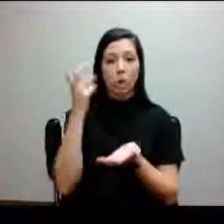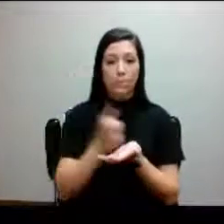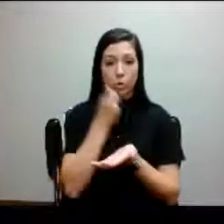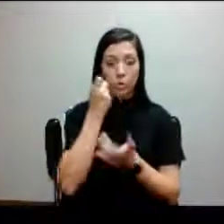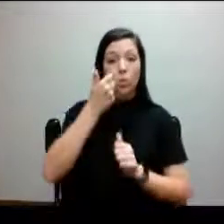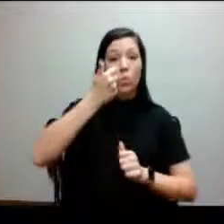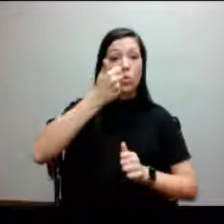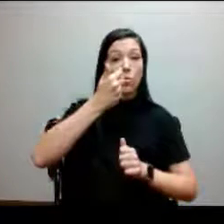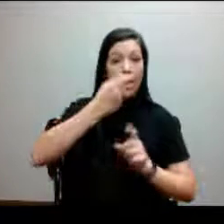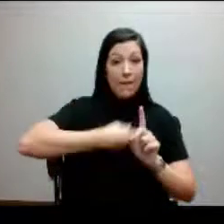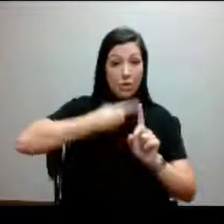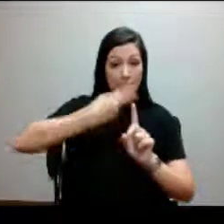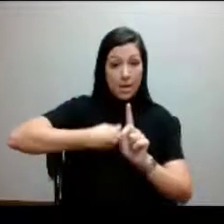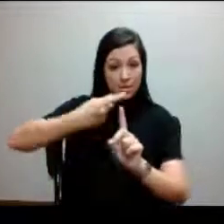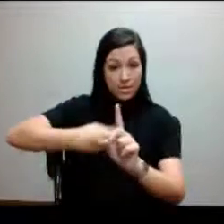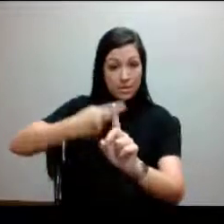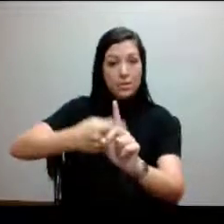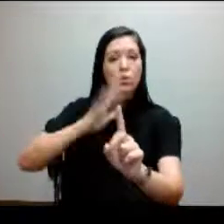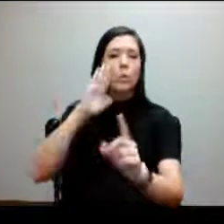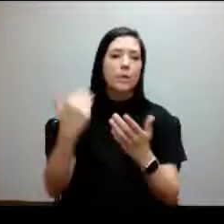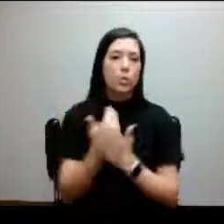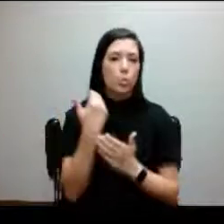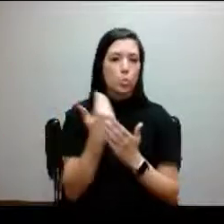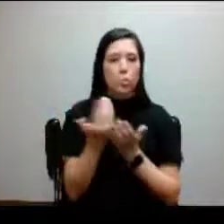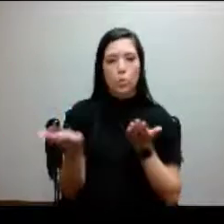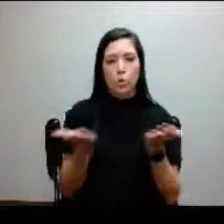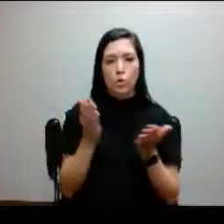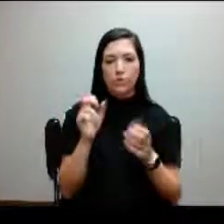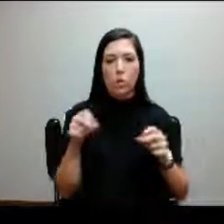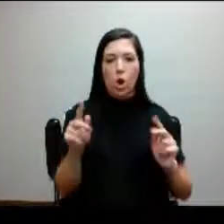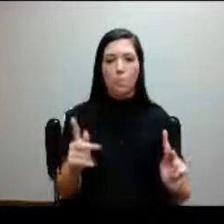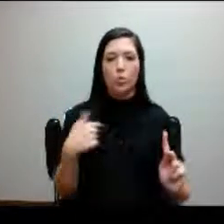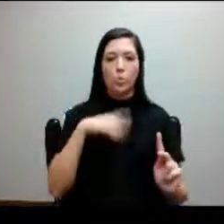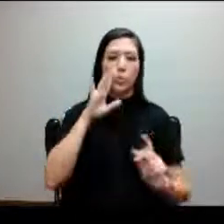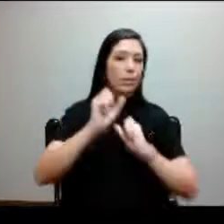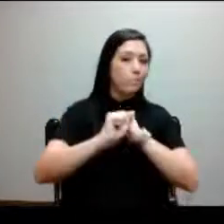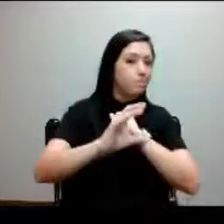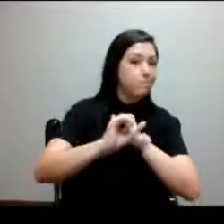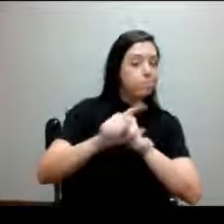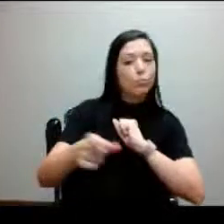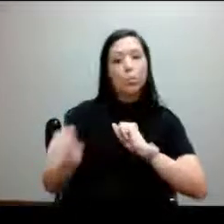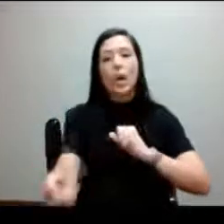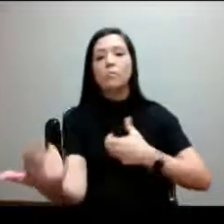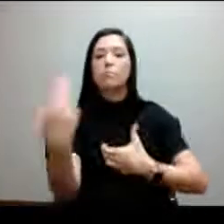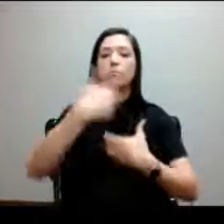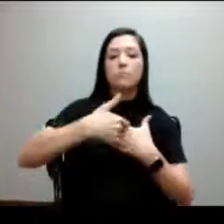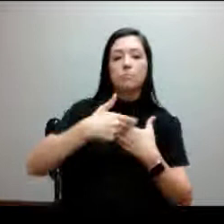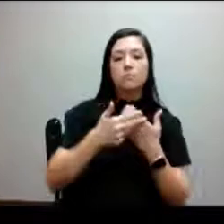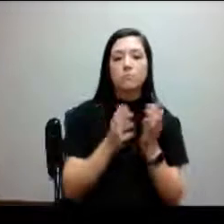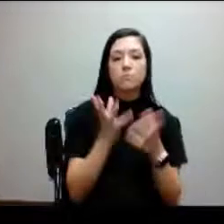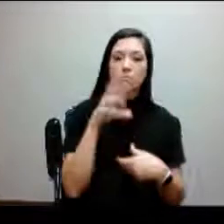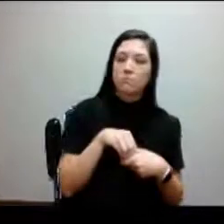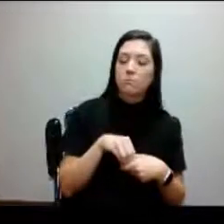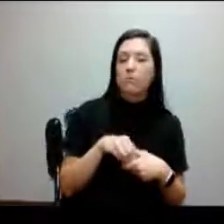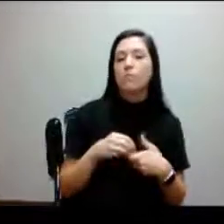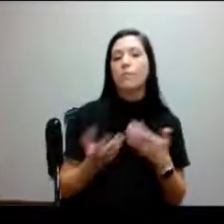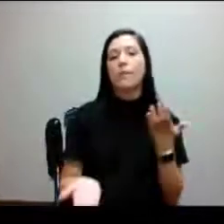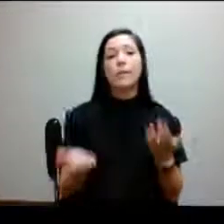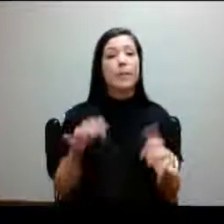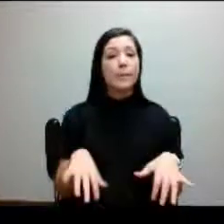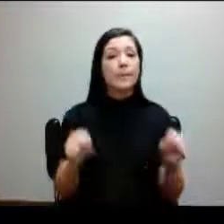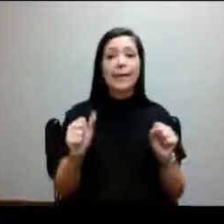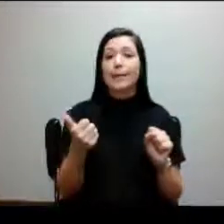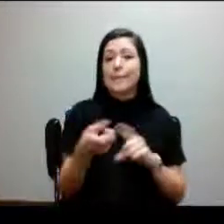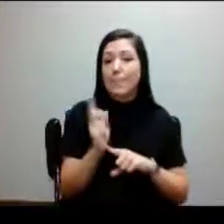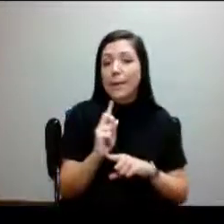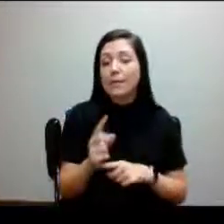you will see another service opportunity that we'll be promoting, where you can jump in and you can participate. And it may be, it may take 10 minutes,